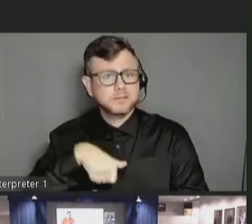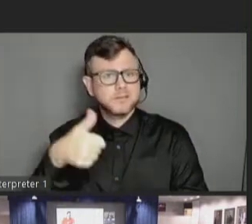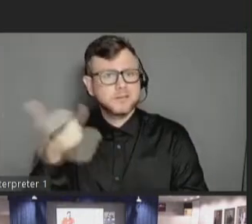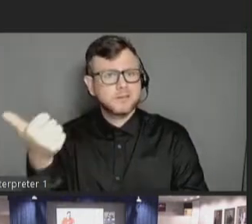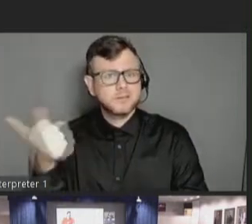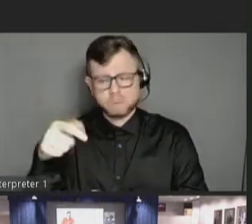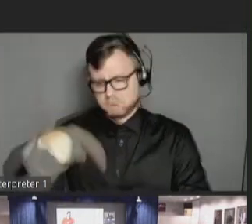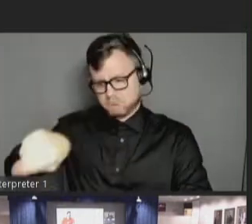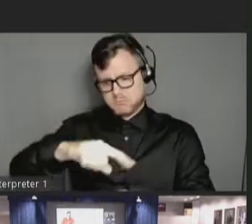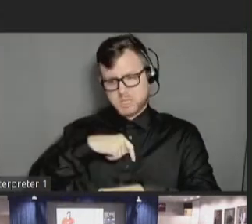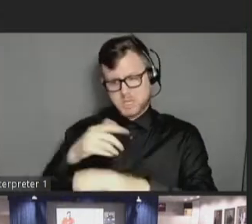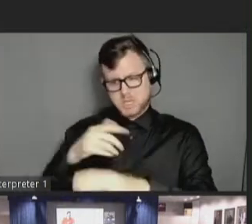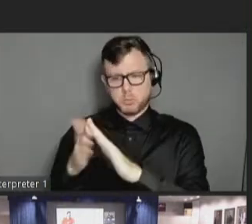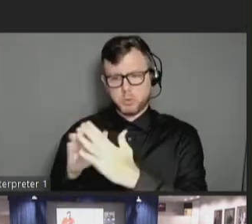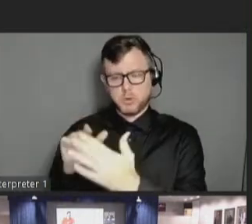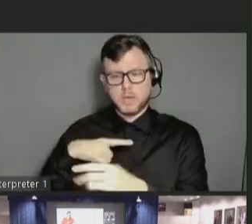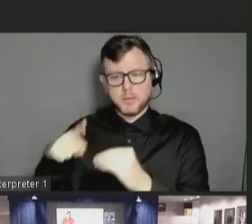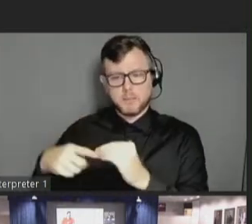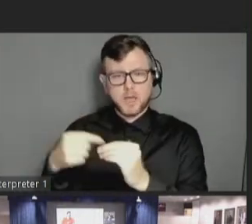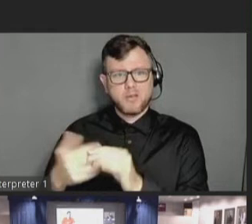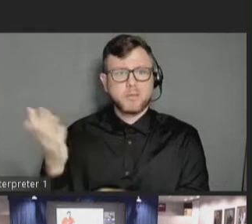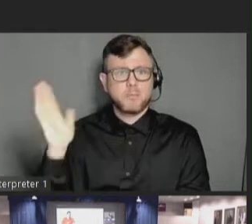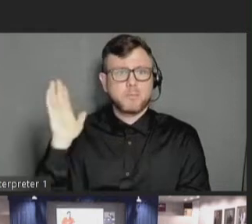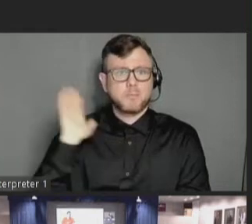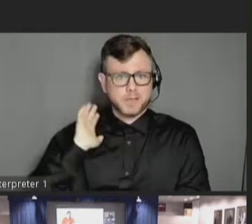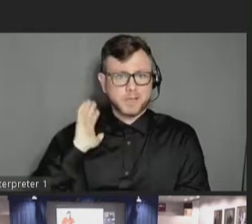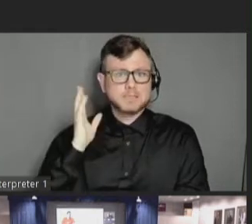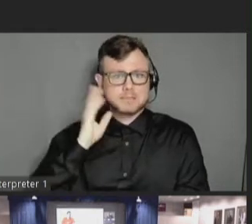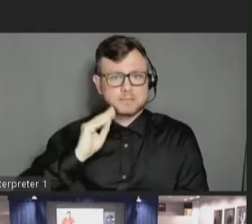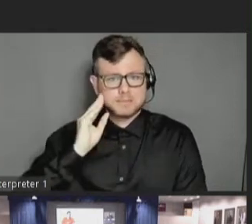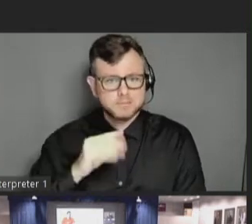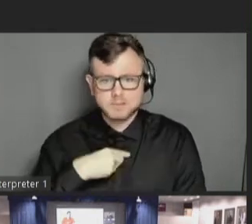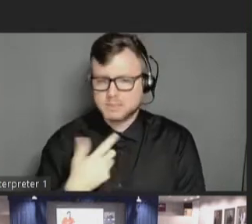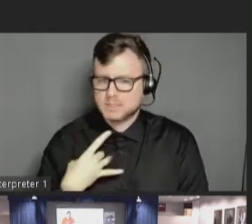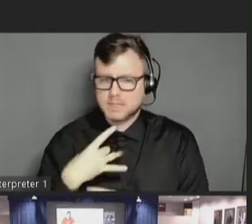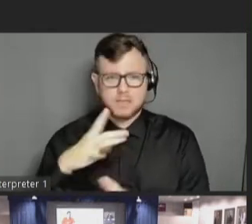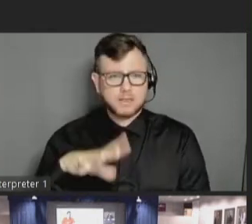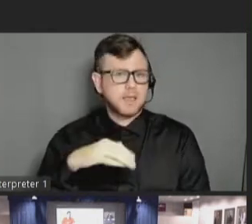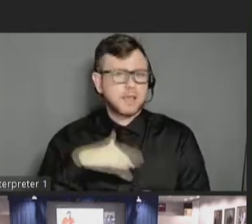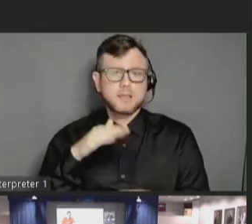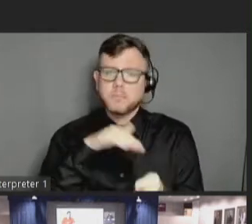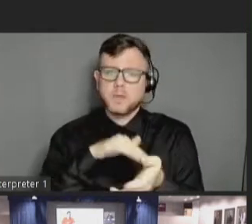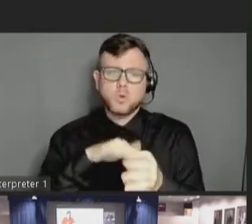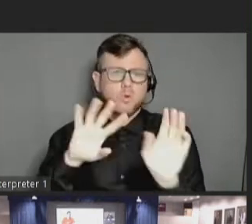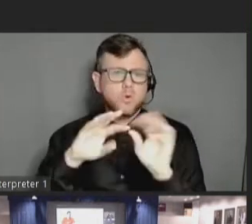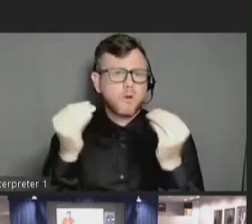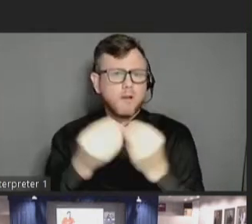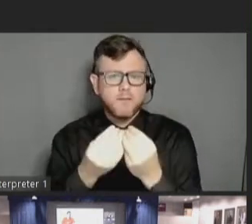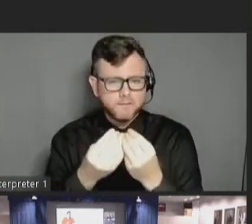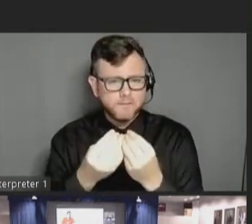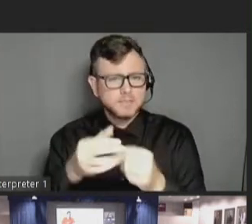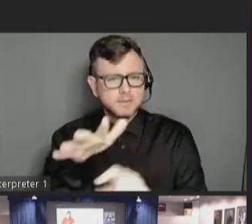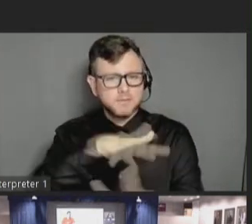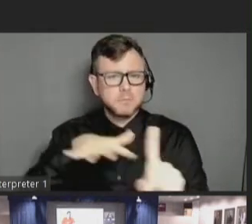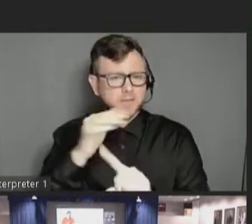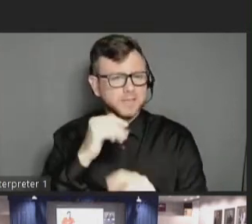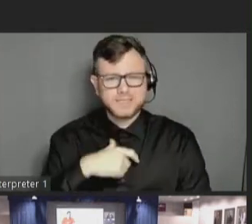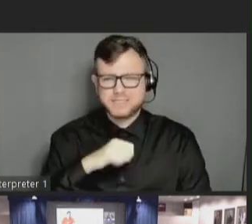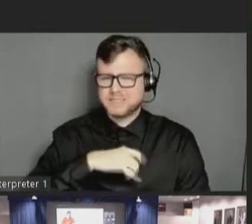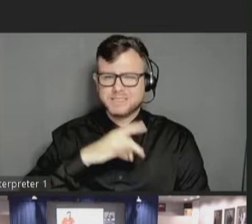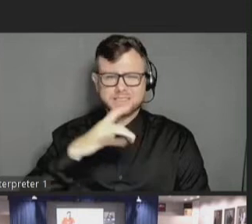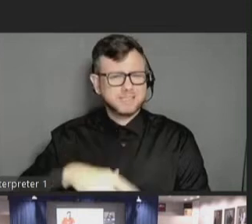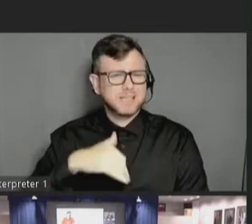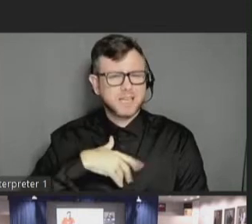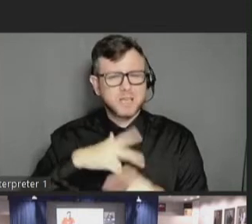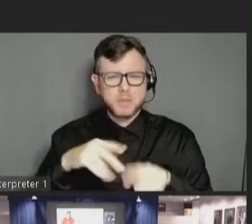We heard the following. He doesn't like the medical office setting. He doesn't like unfamiliar people to touch